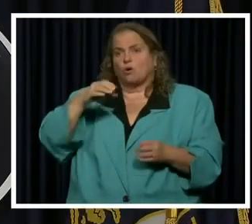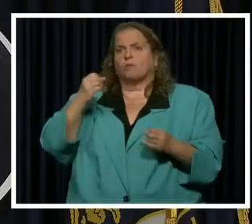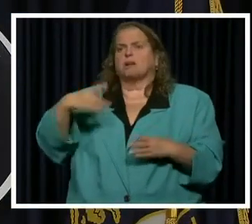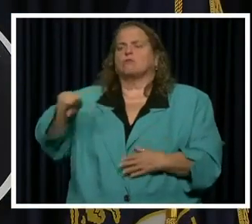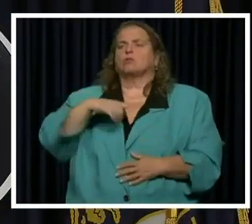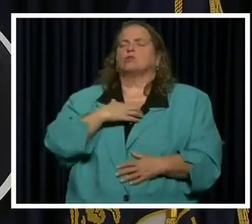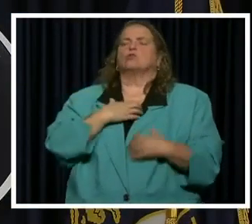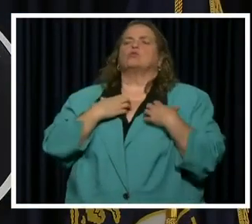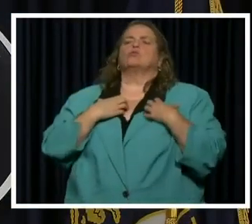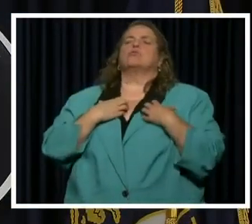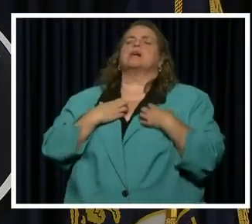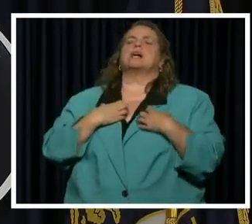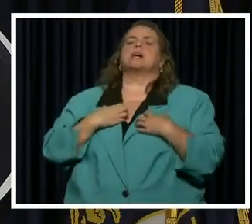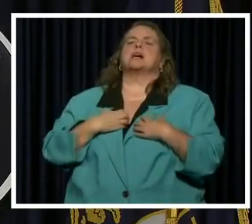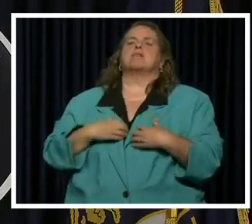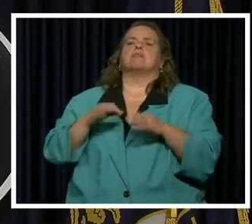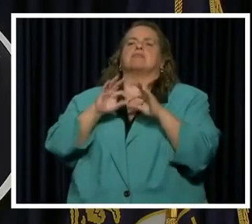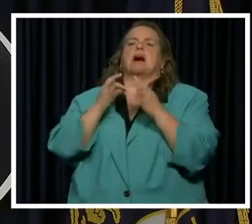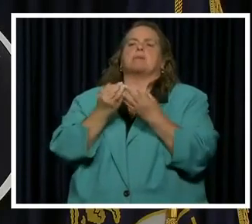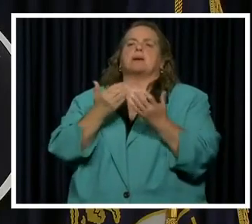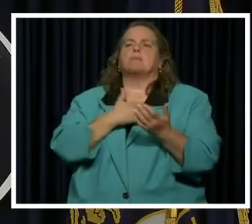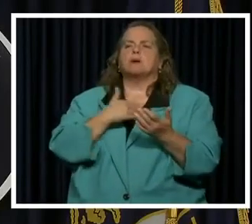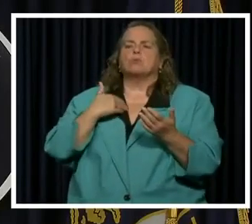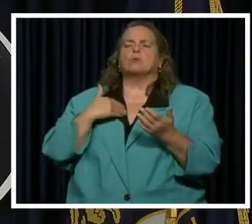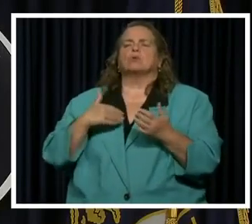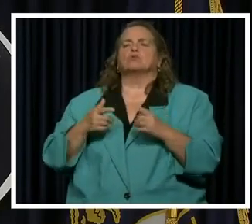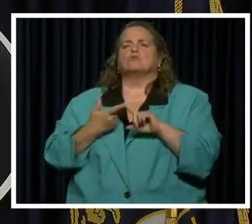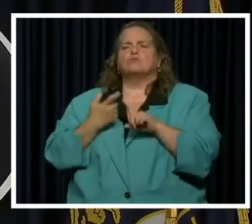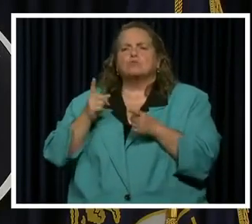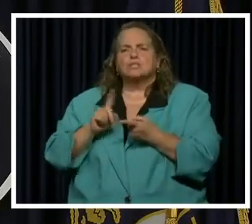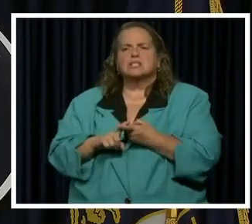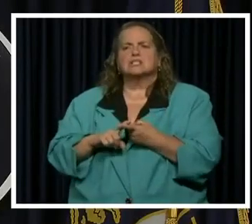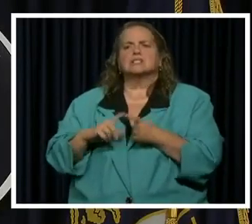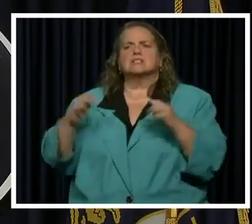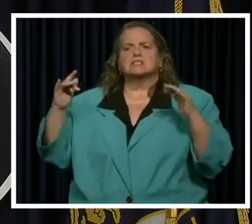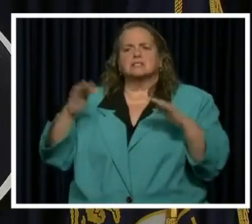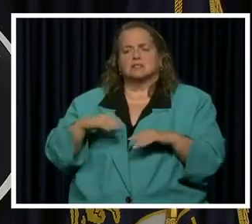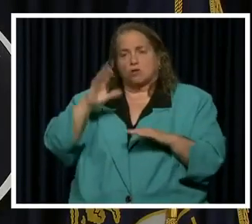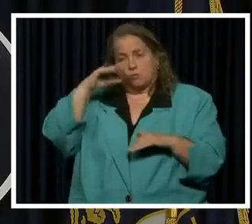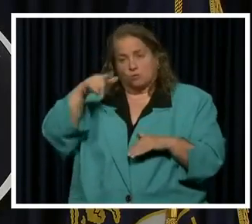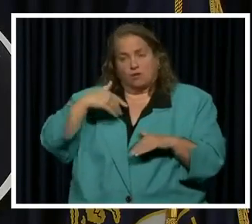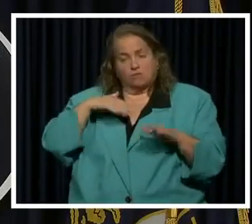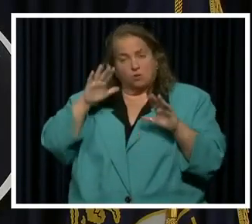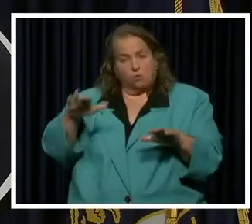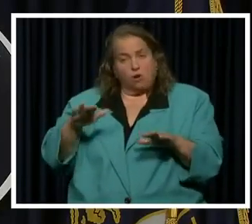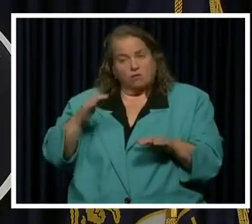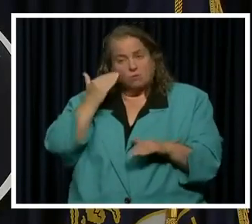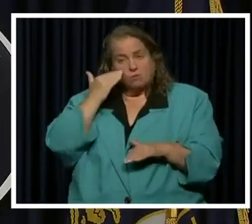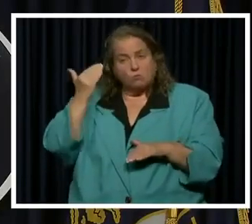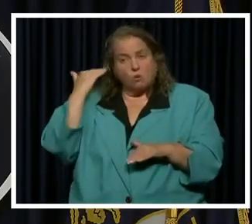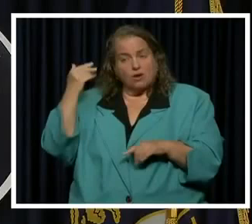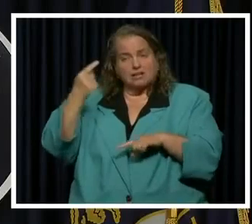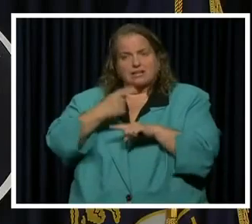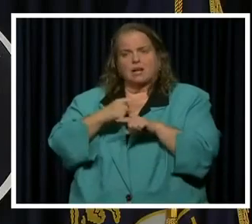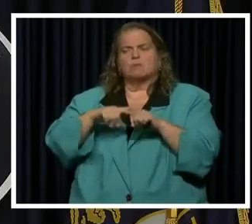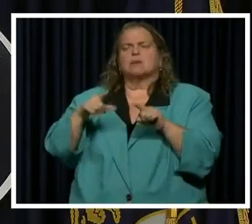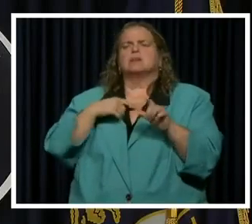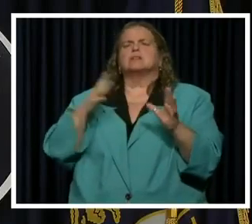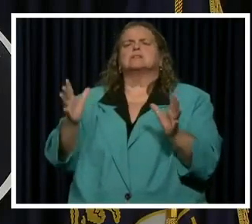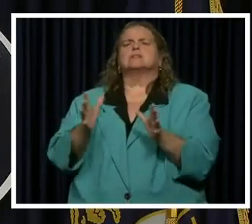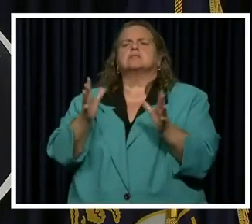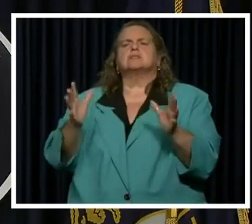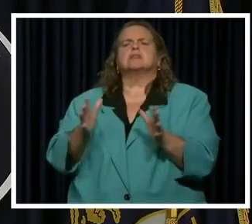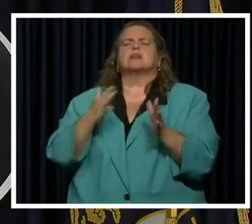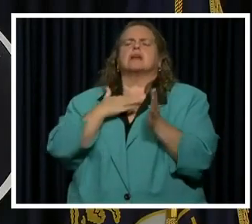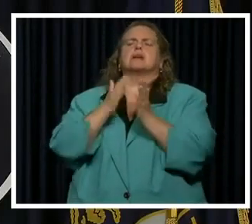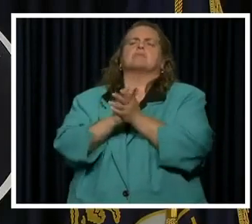crave the company of our family members and our friends. I hope you have a wonderful Memorial Day. But I urge, I urge and I